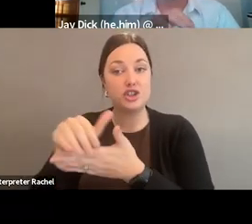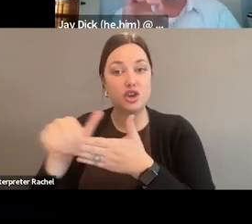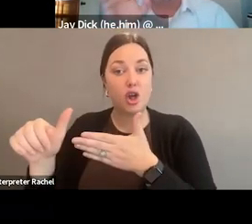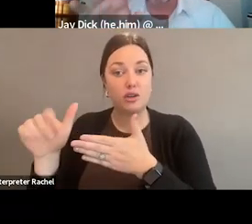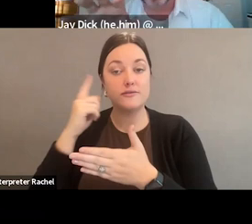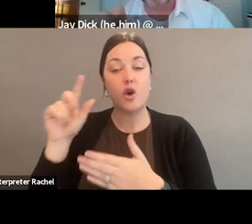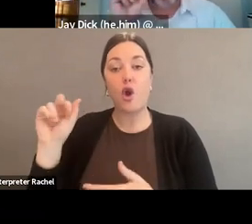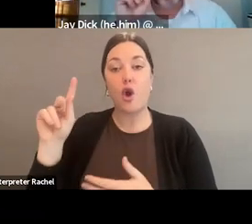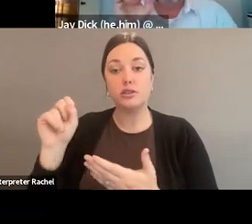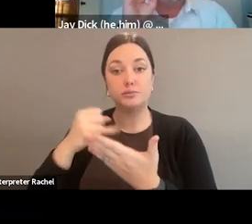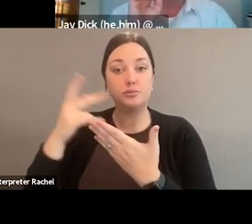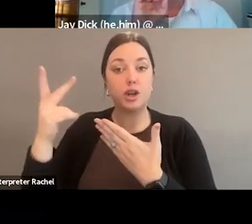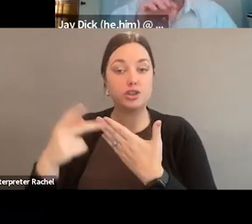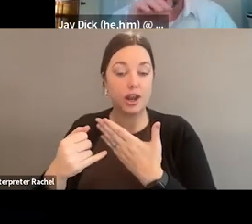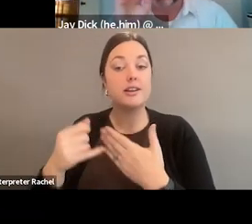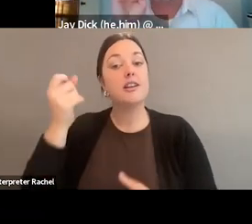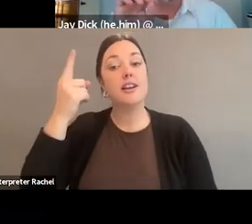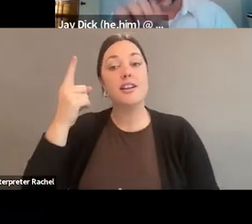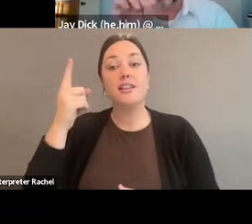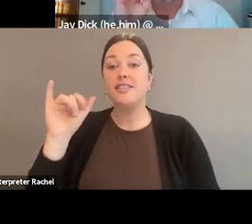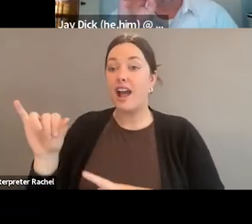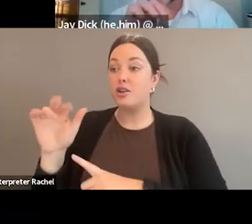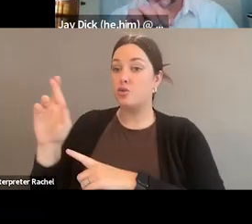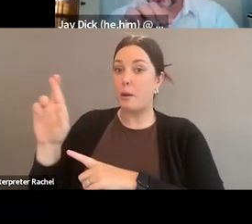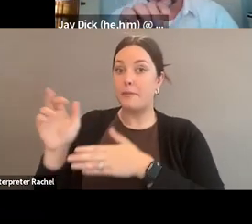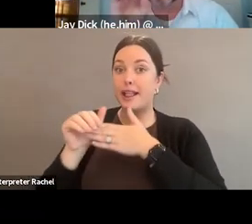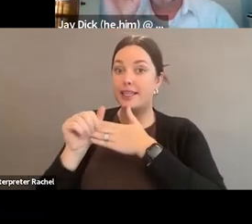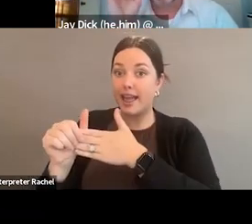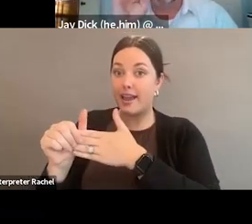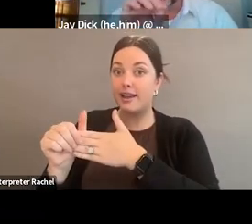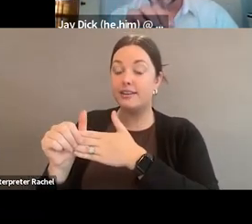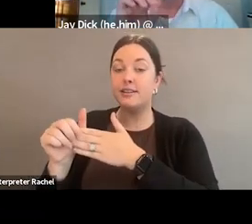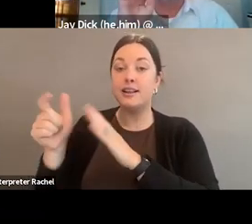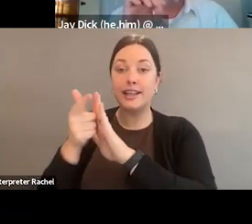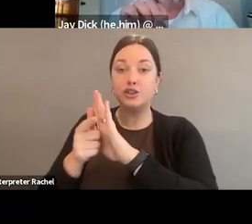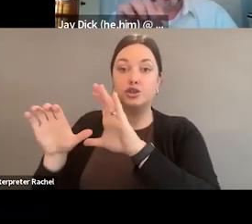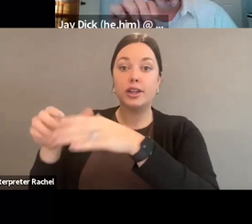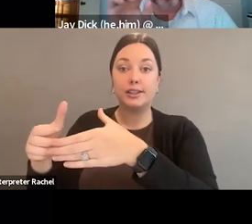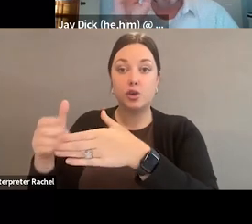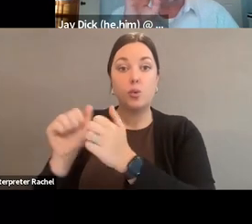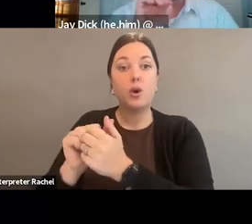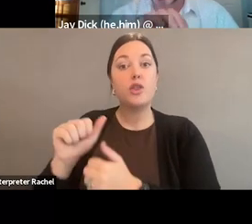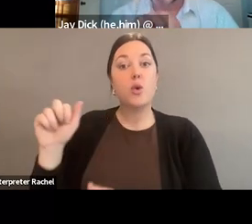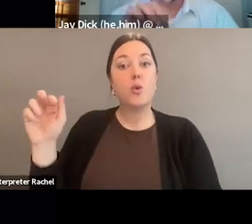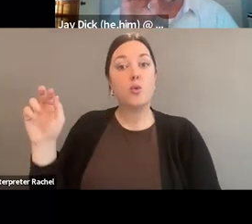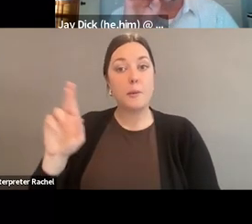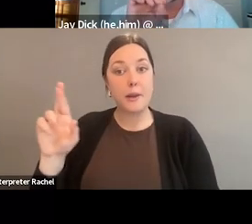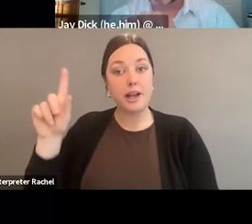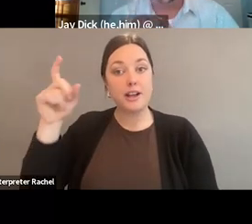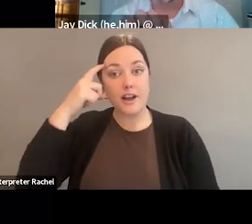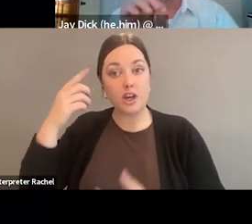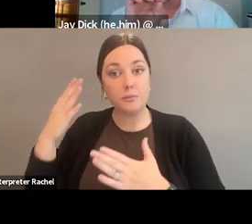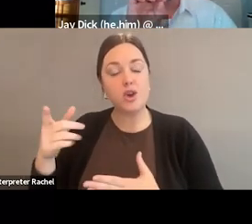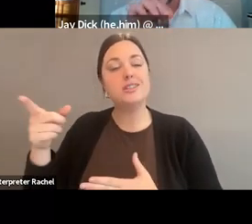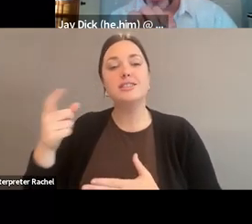This is an all-time high. Now, keep in mind, this is a Republican-led legislature with a Republican governor. But they went in, they